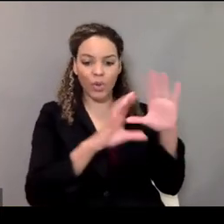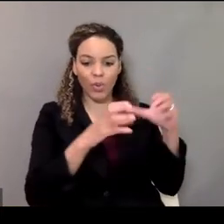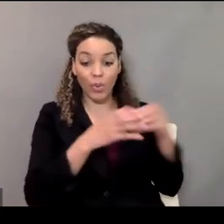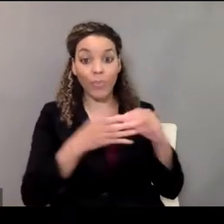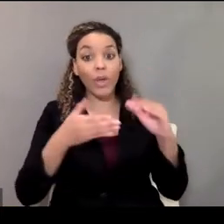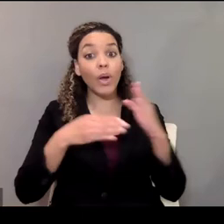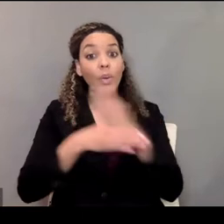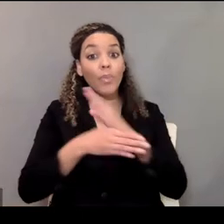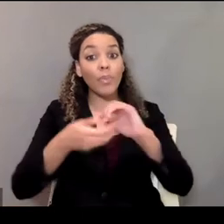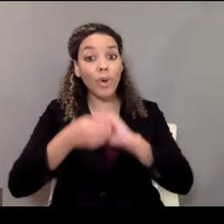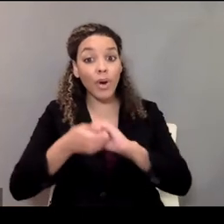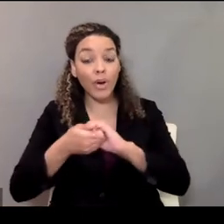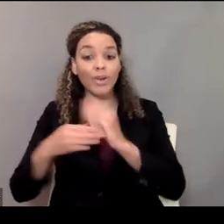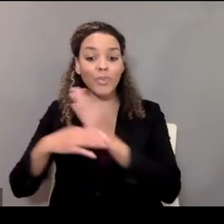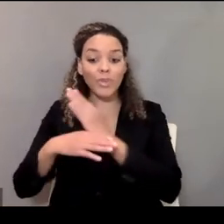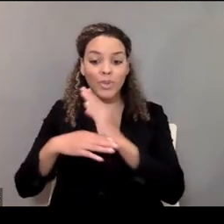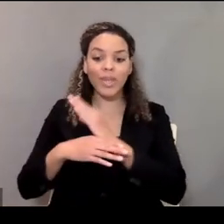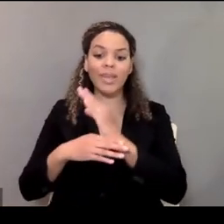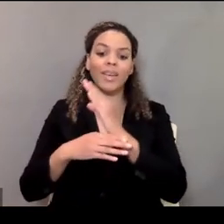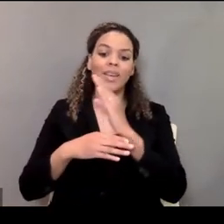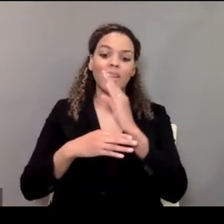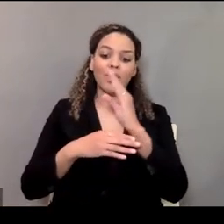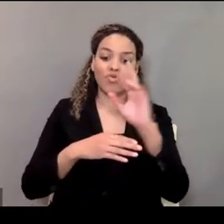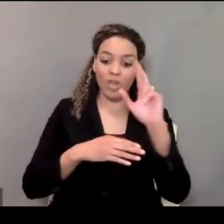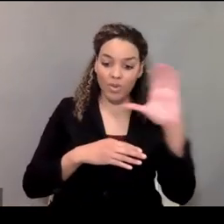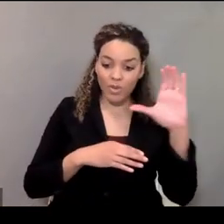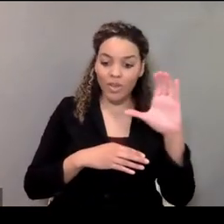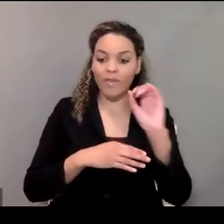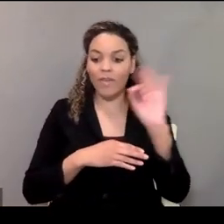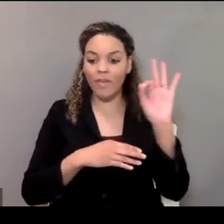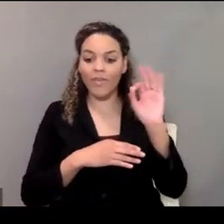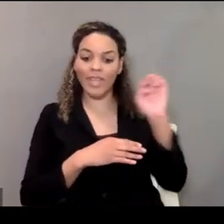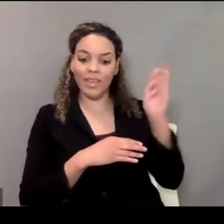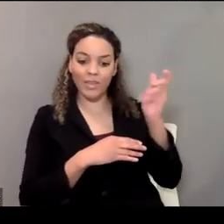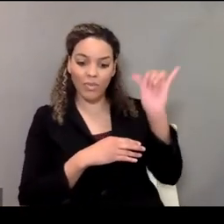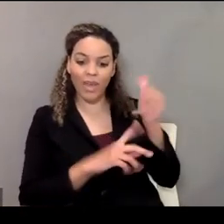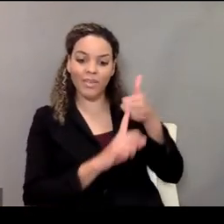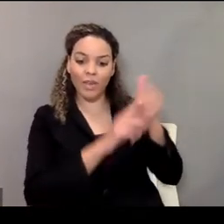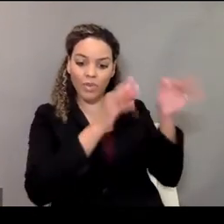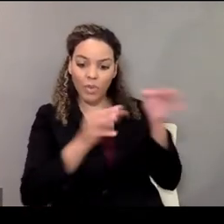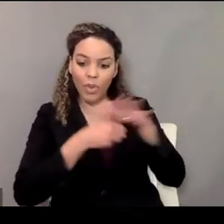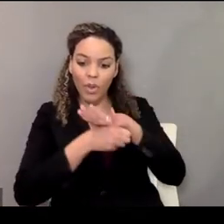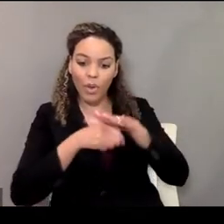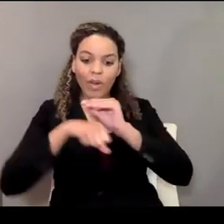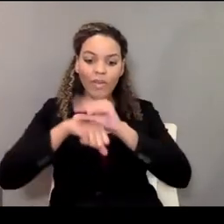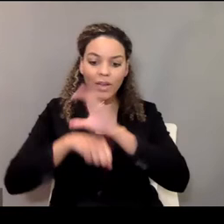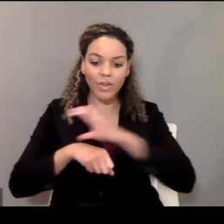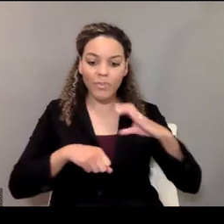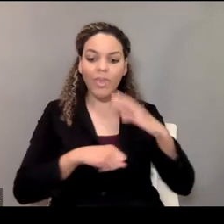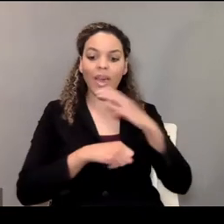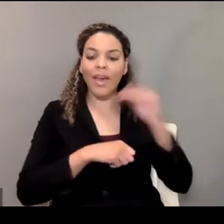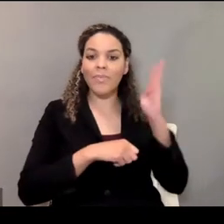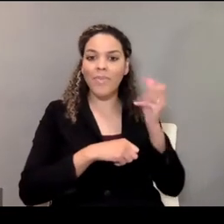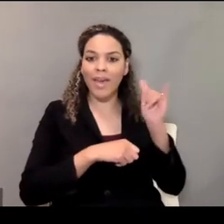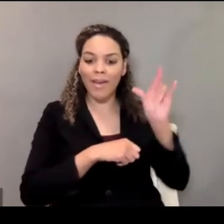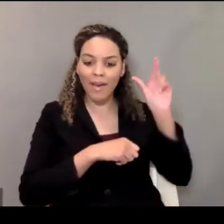the East Bay Self-Determination Local Advisory Committee and the Bay Area Office of the State Council on Developmental Disabilities.